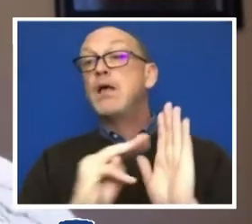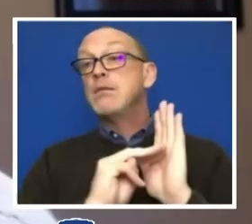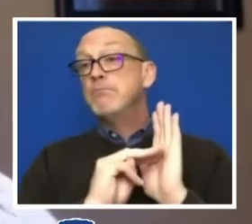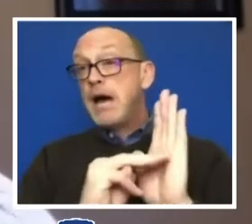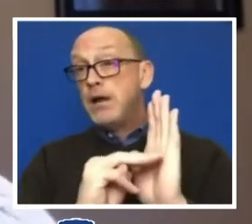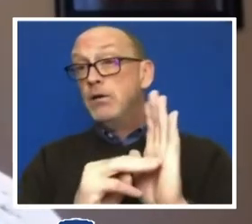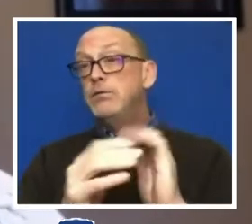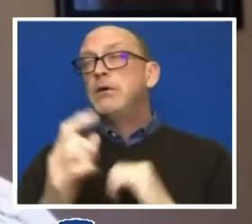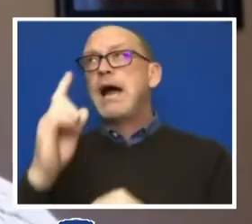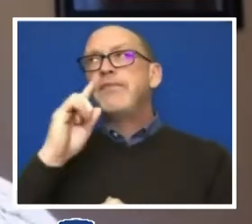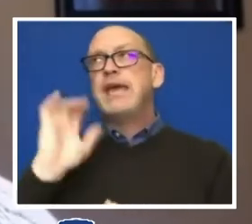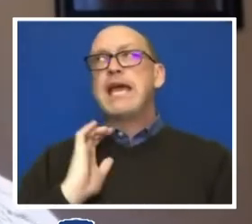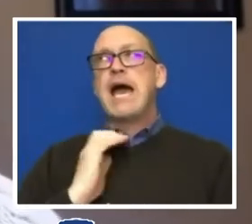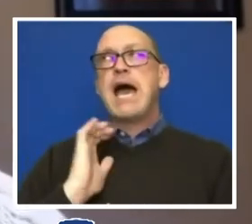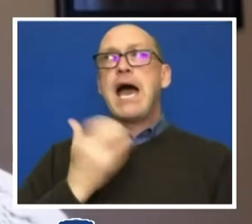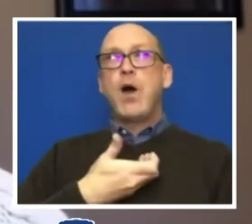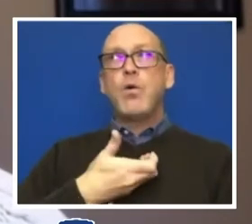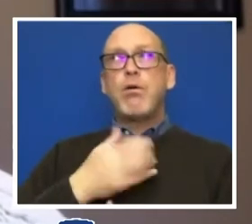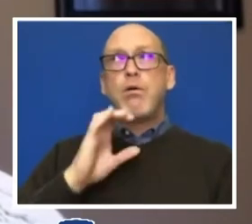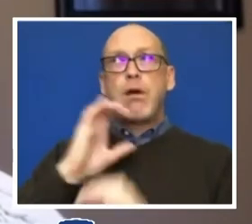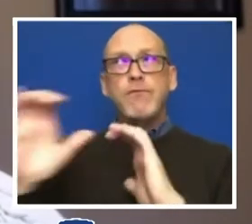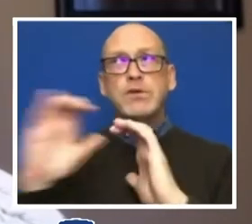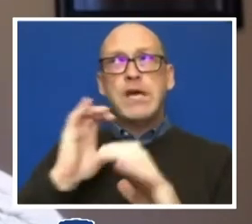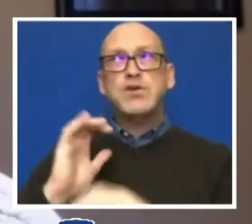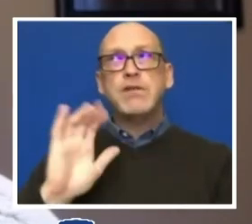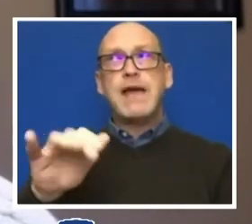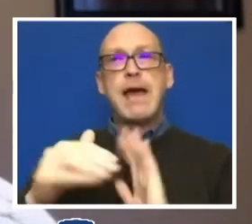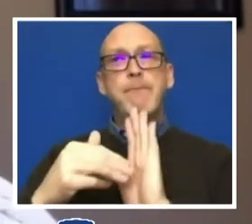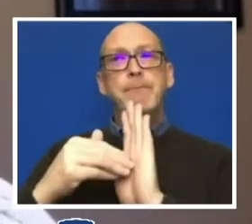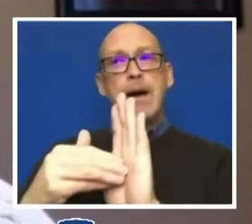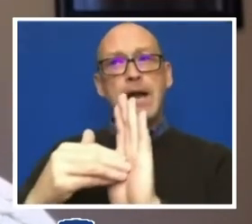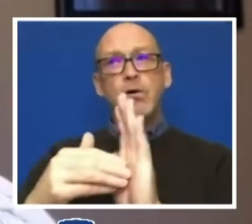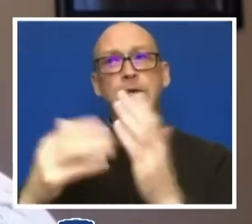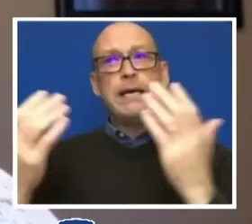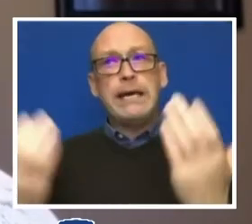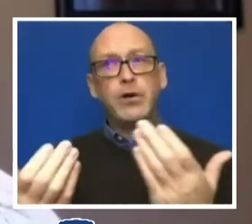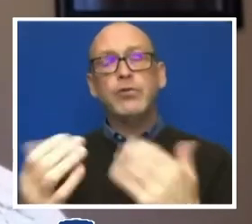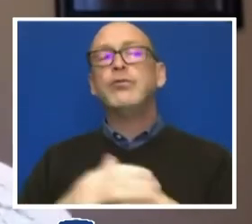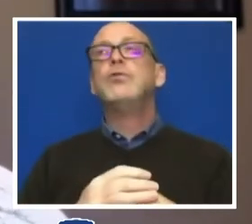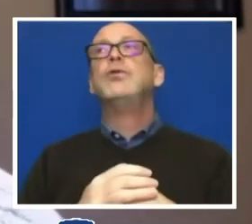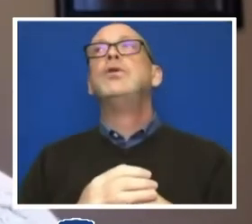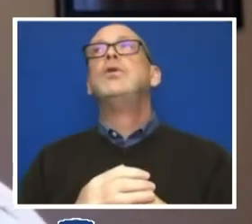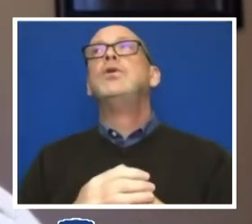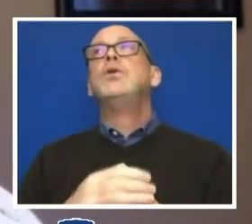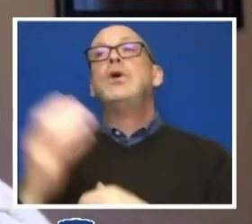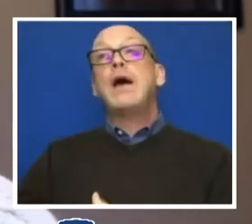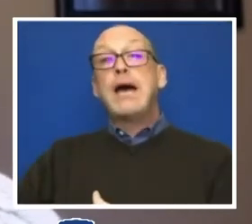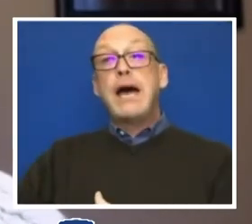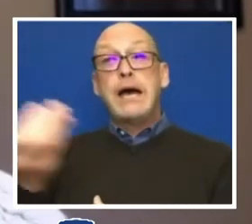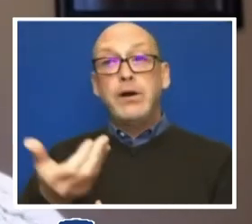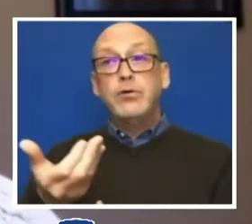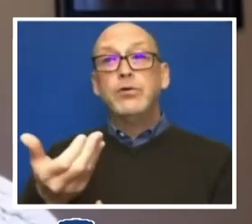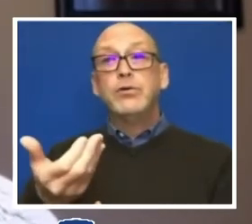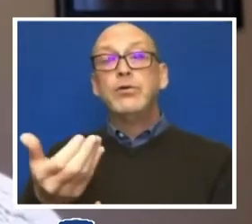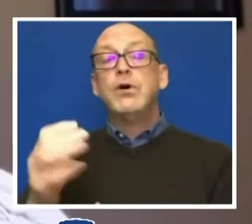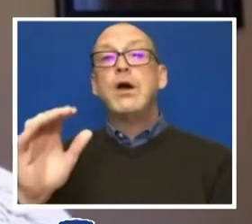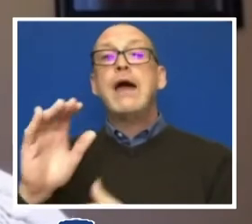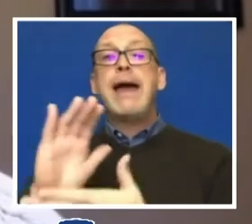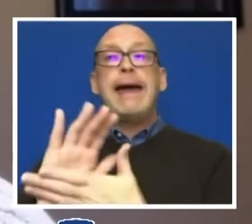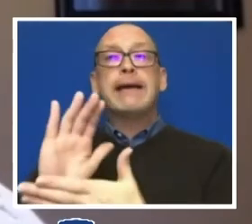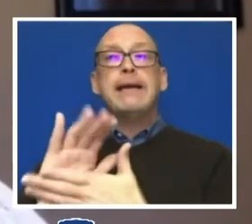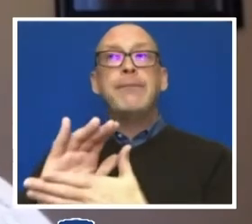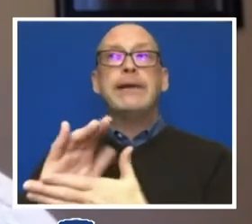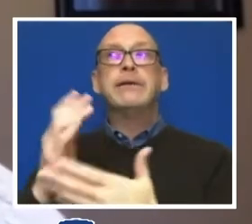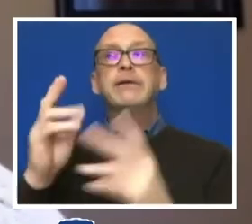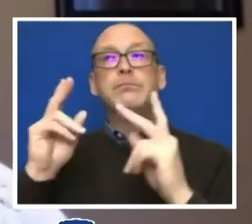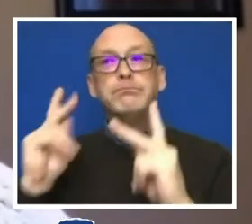think in our conversations, you know, the model heretofore has been hiring an academic celebrity, if you will,